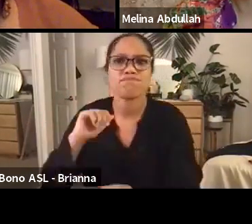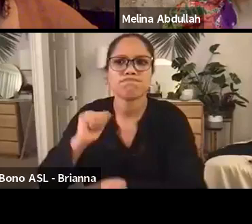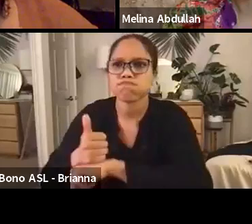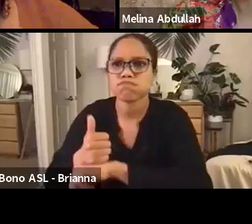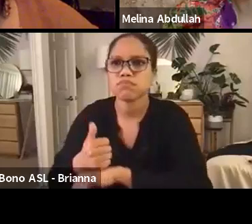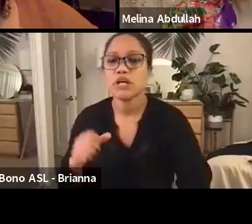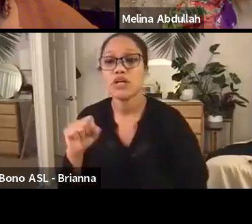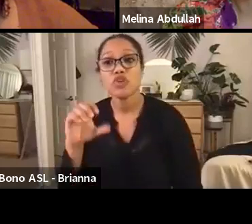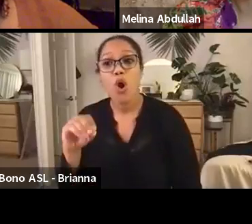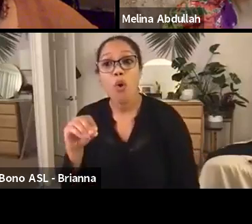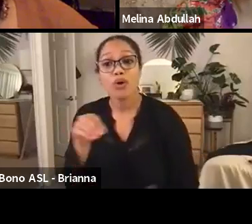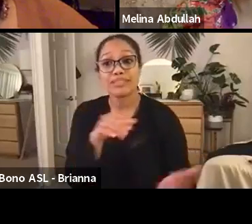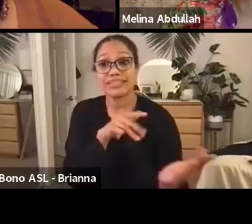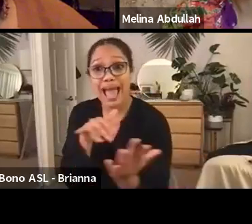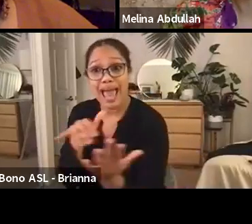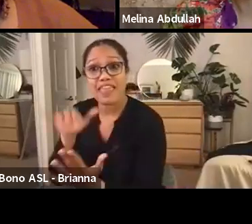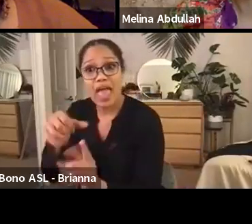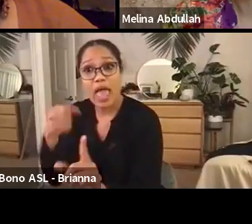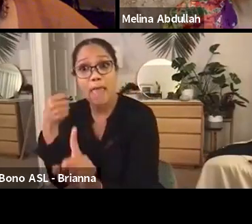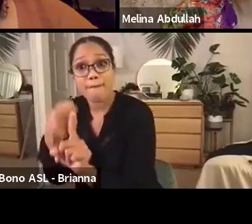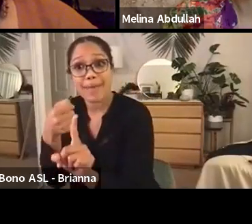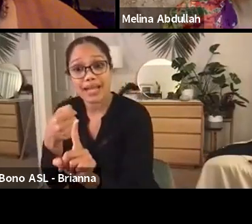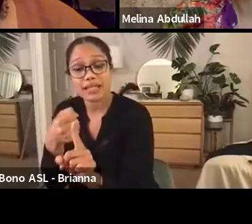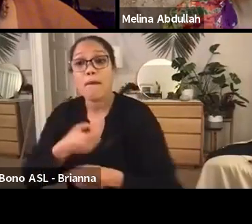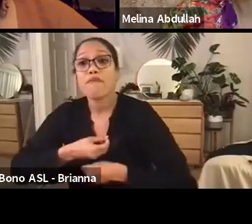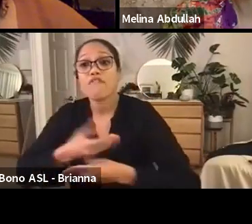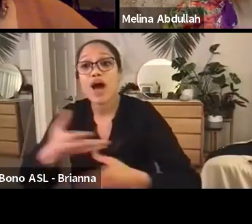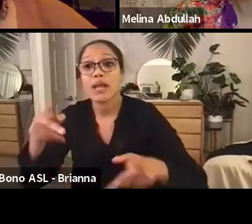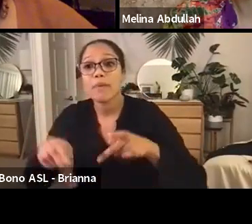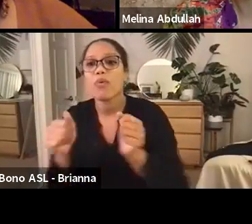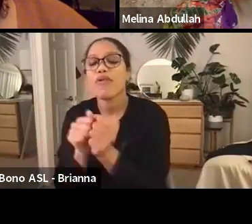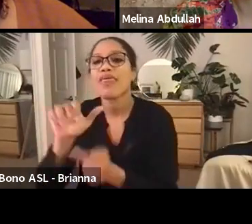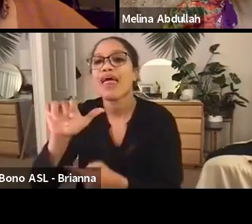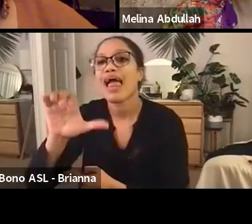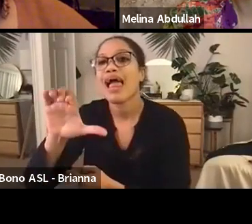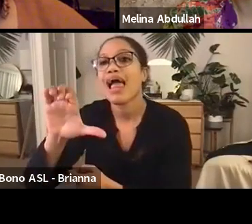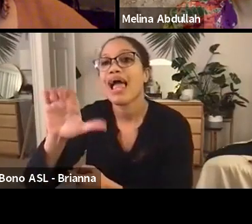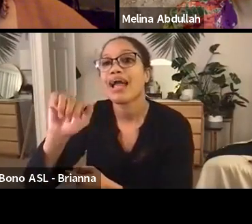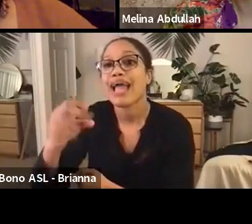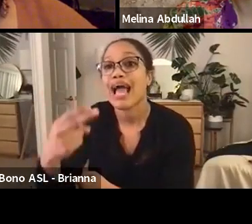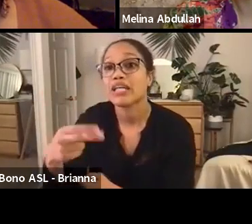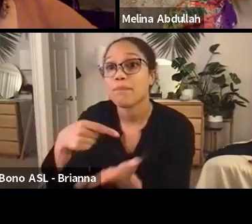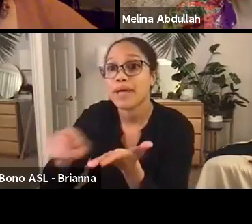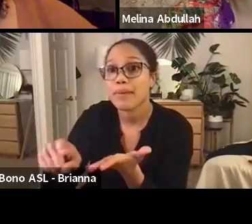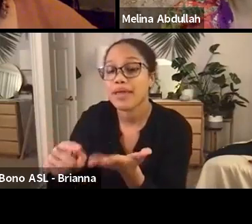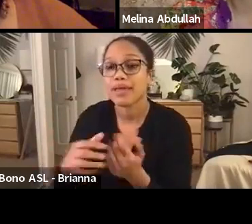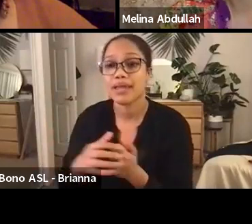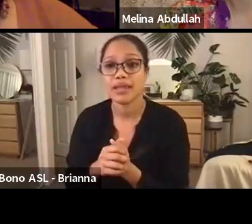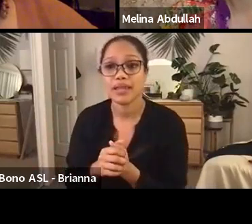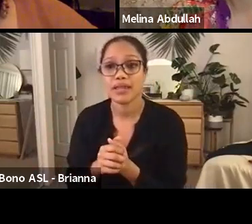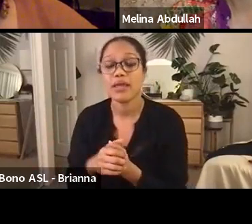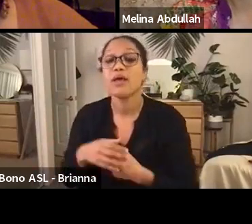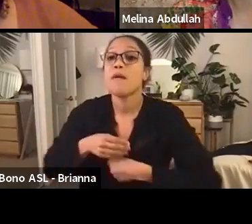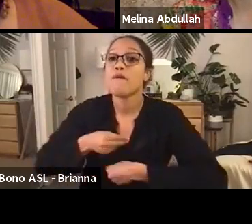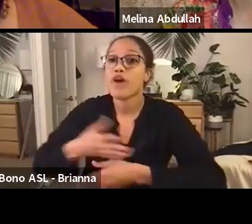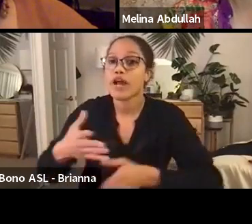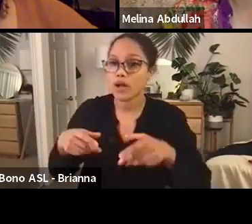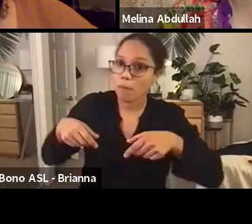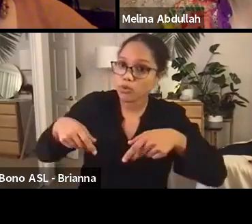studying the impact of providing people with cash payments, but also providing an opportunity for